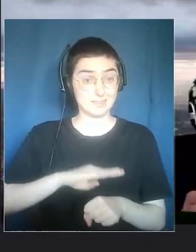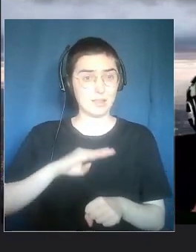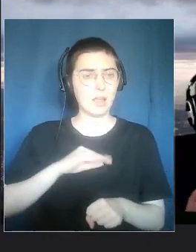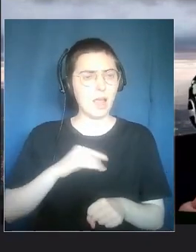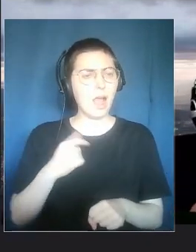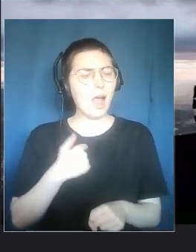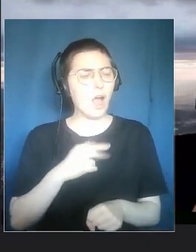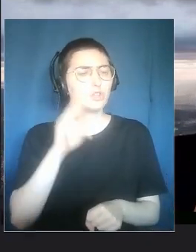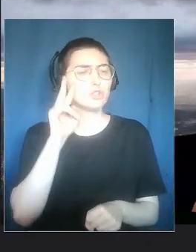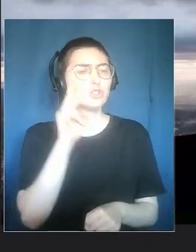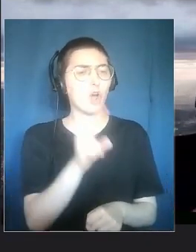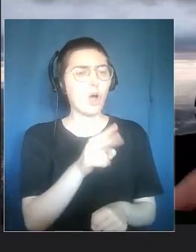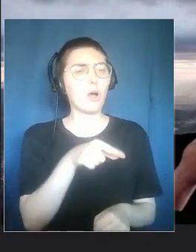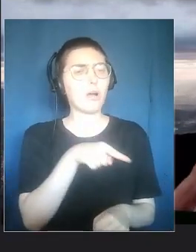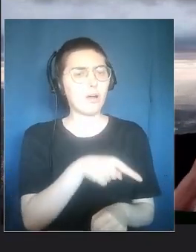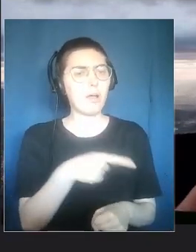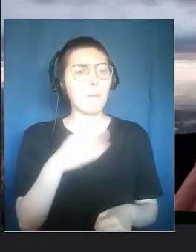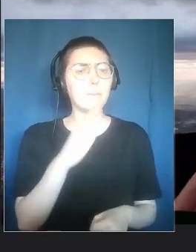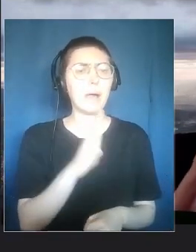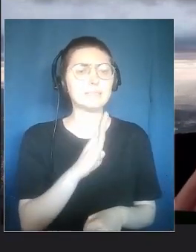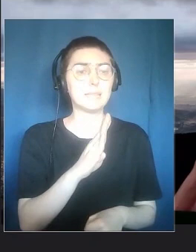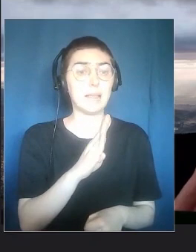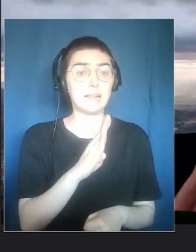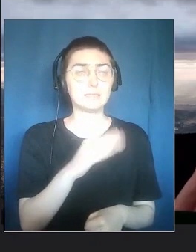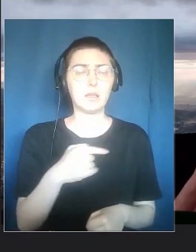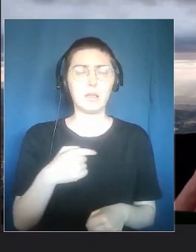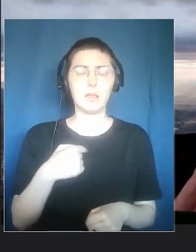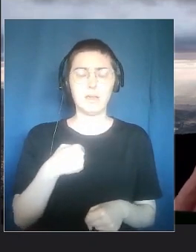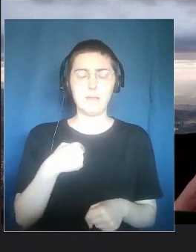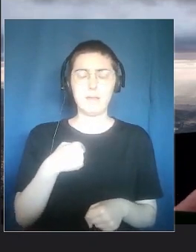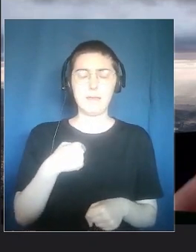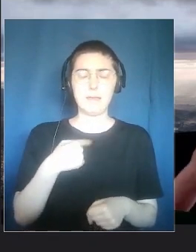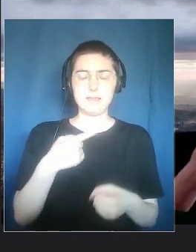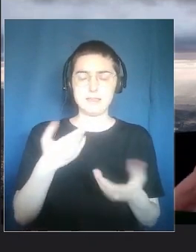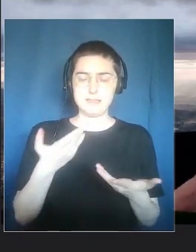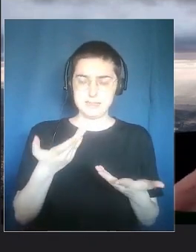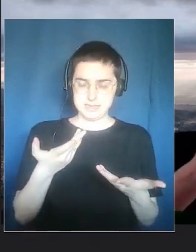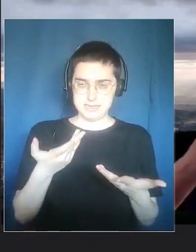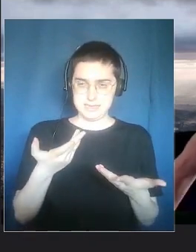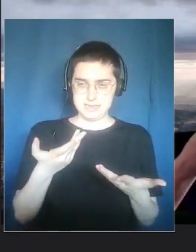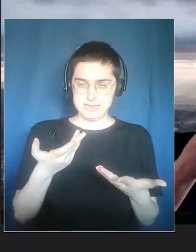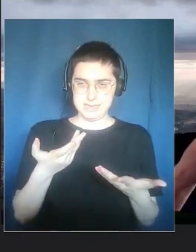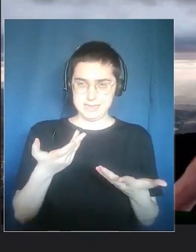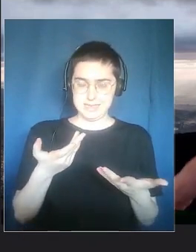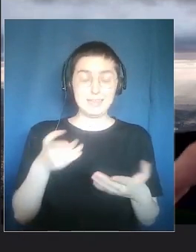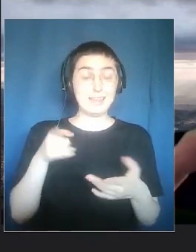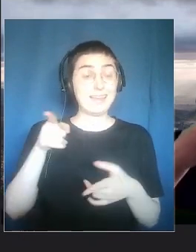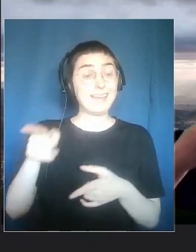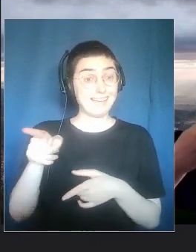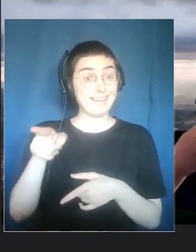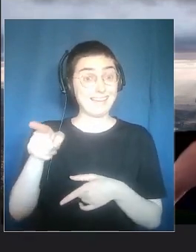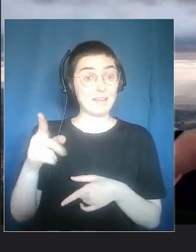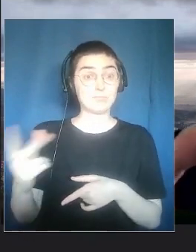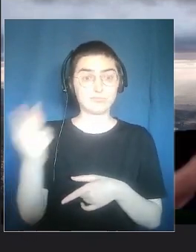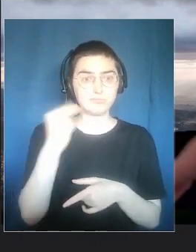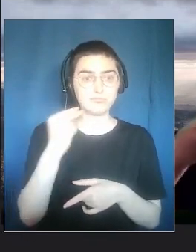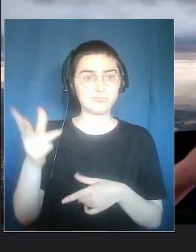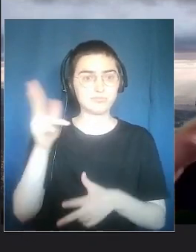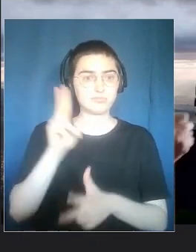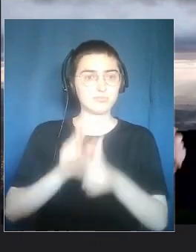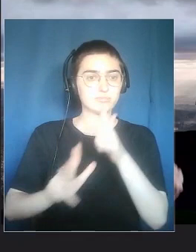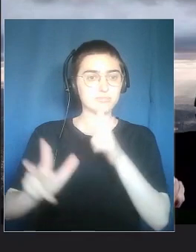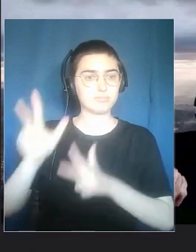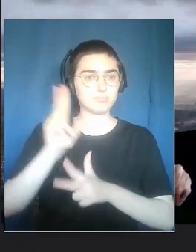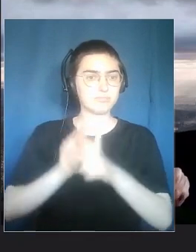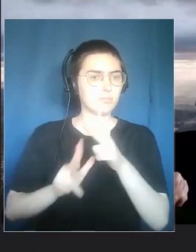to be skeptical of himself witnessing the dragoon. And